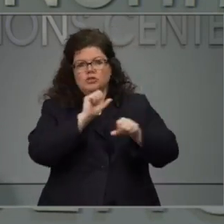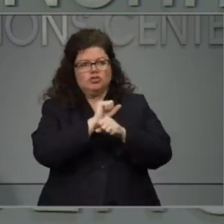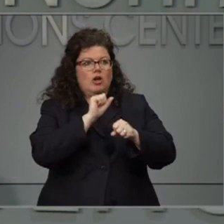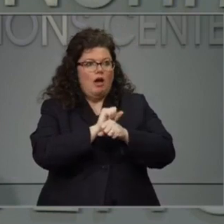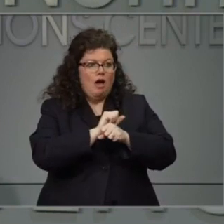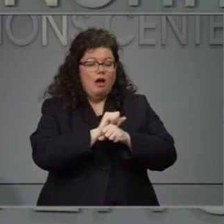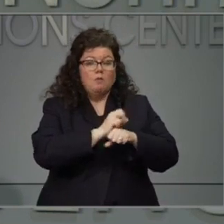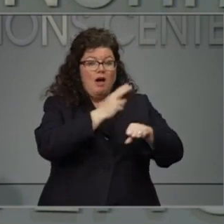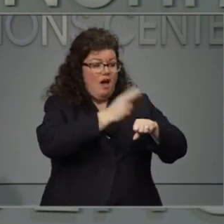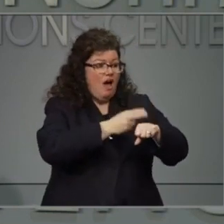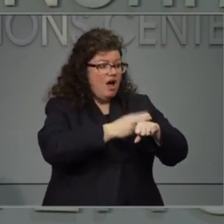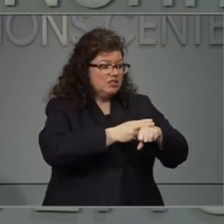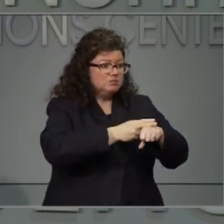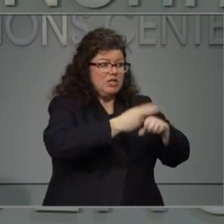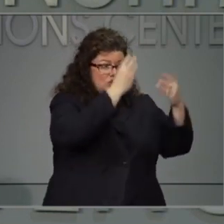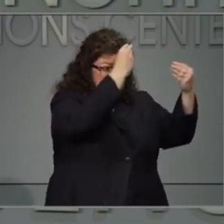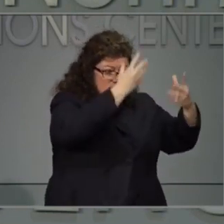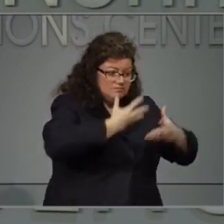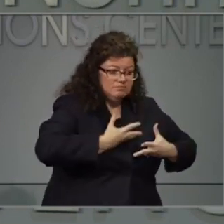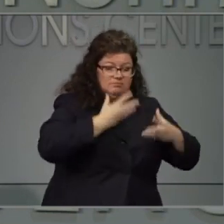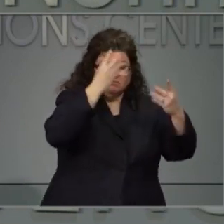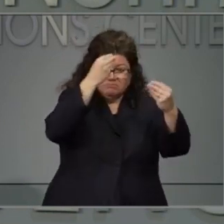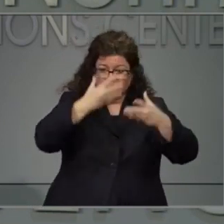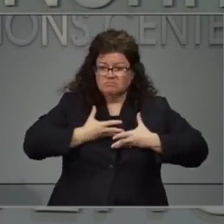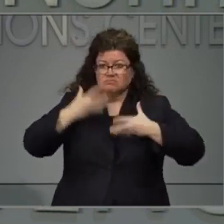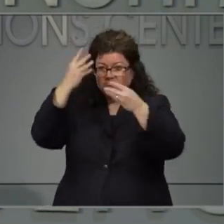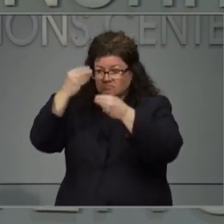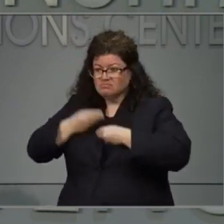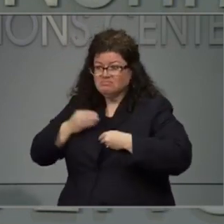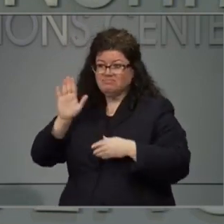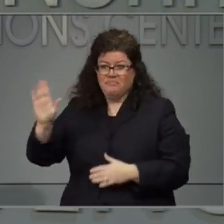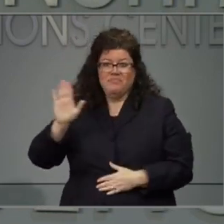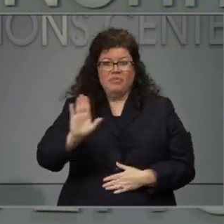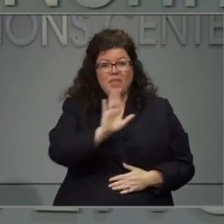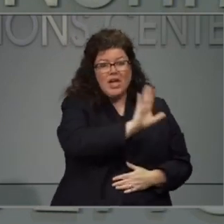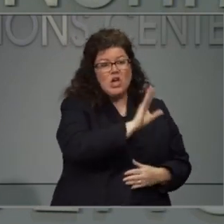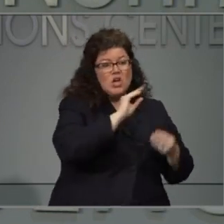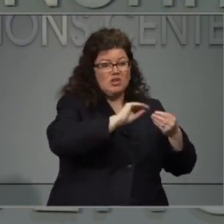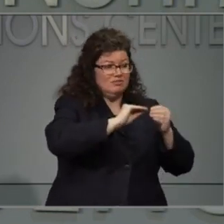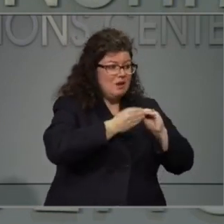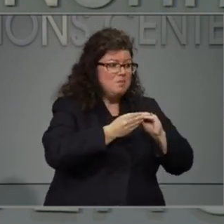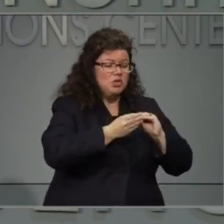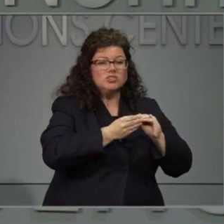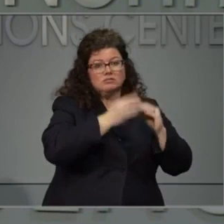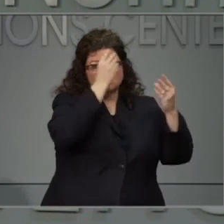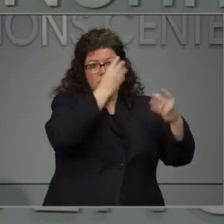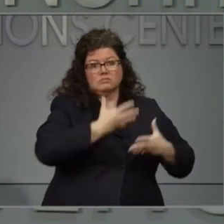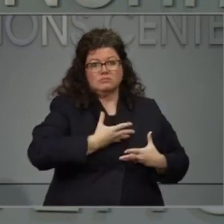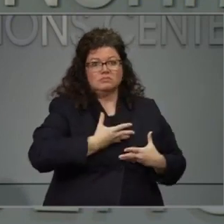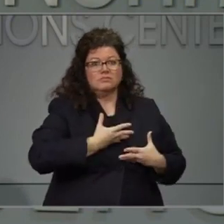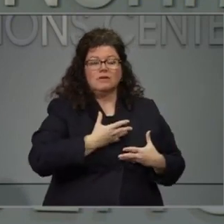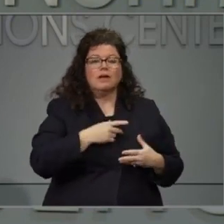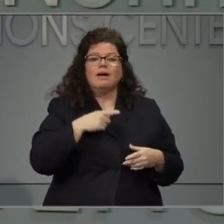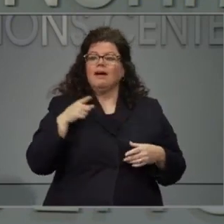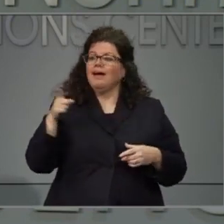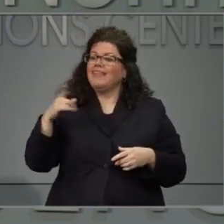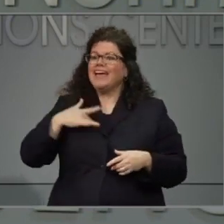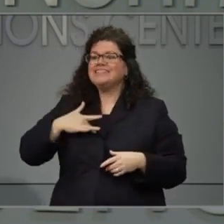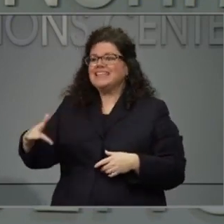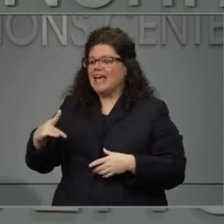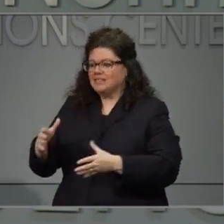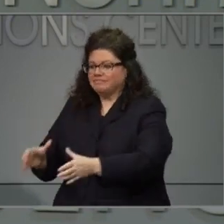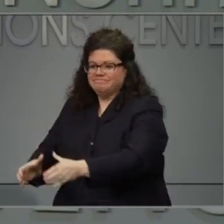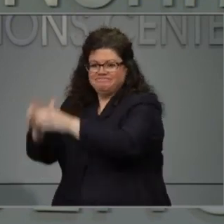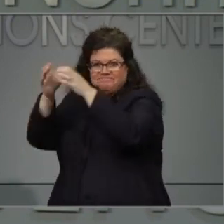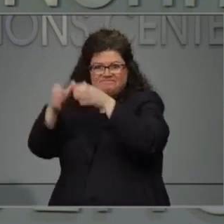participating in this data collection. They've been pretty much decentralized and not used to sharing the